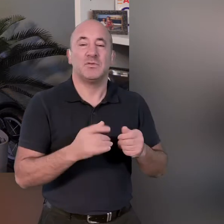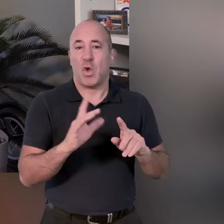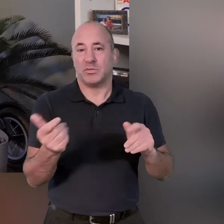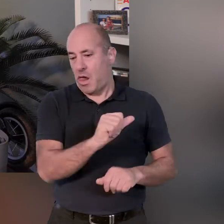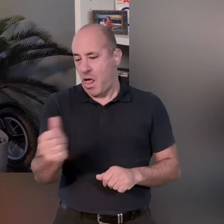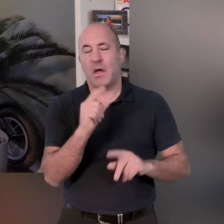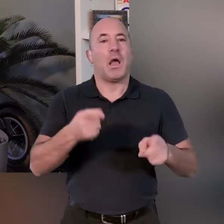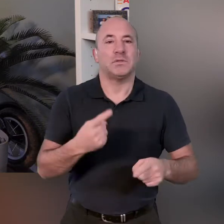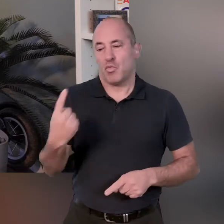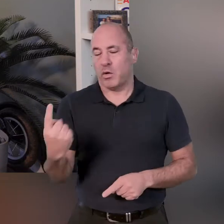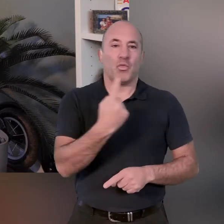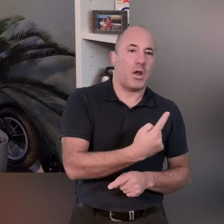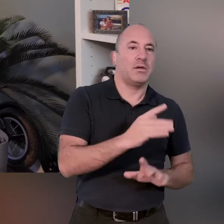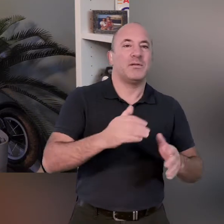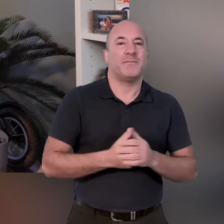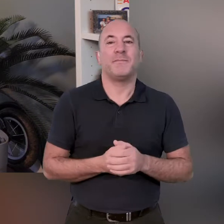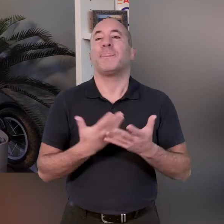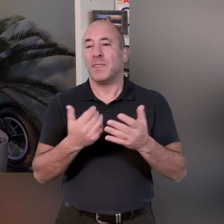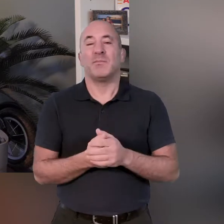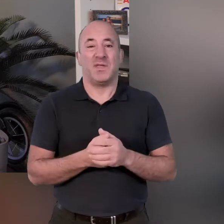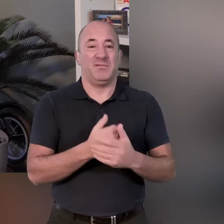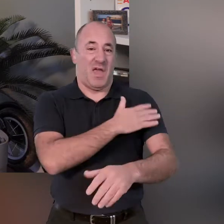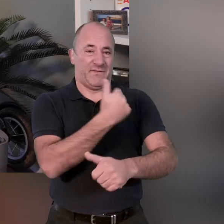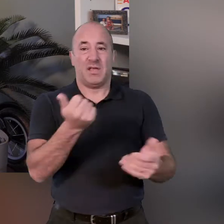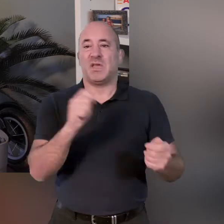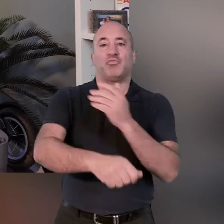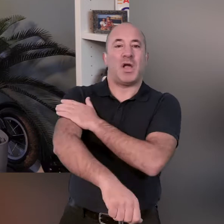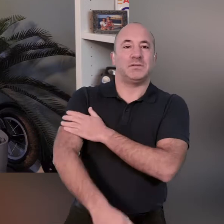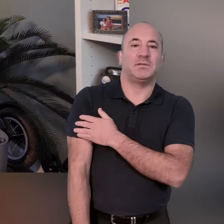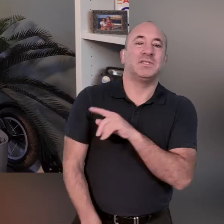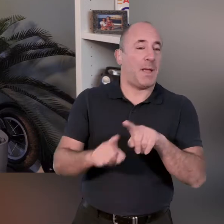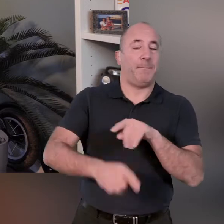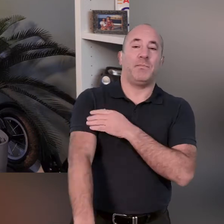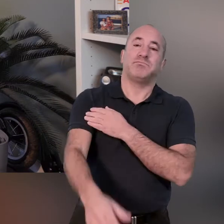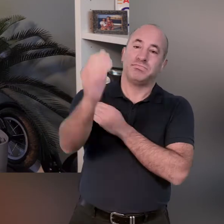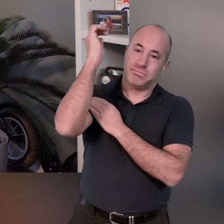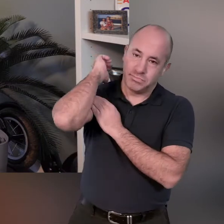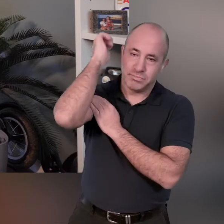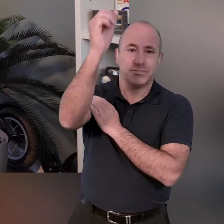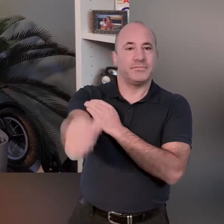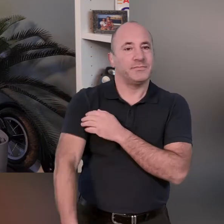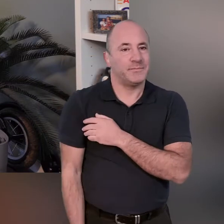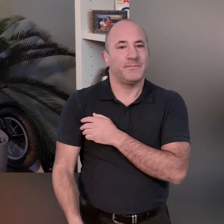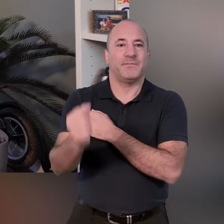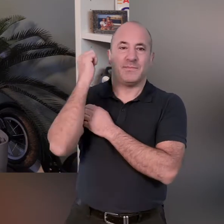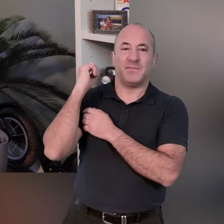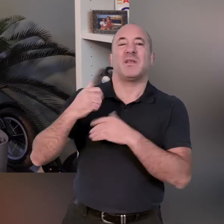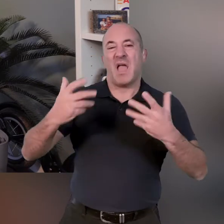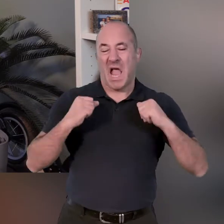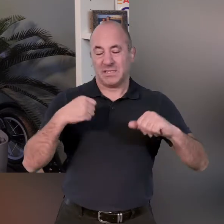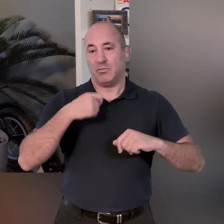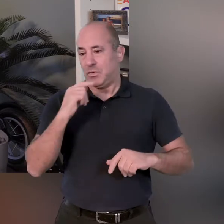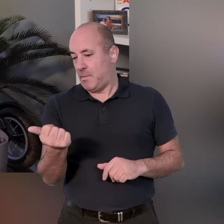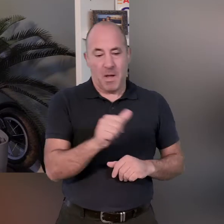and then changing equipment but let's talk about changing let's change arms and do the other side just like so but we'll be switching